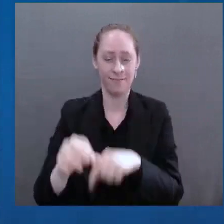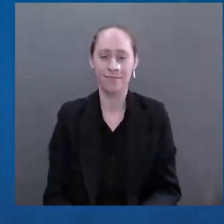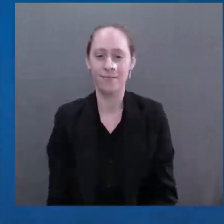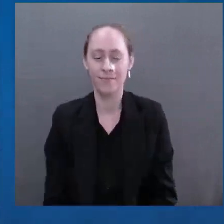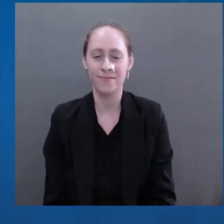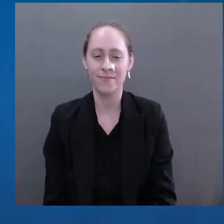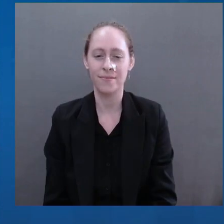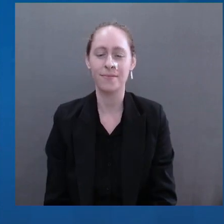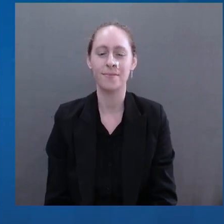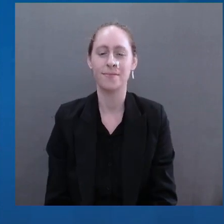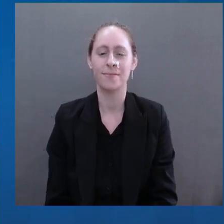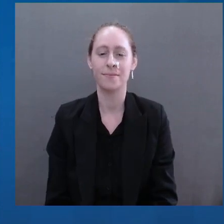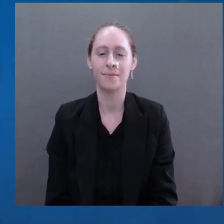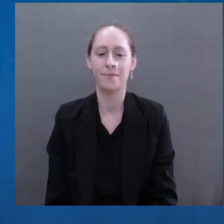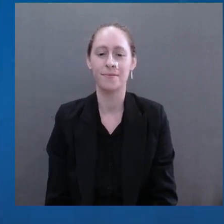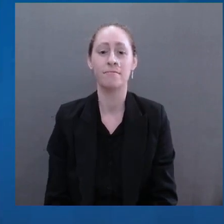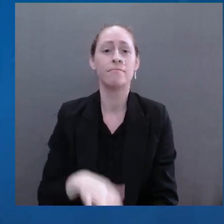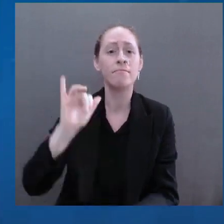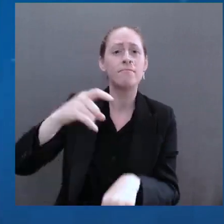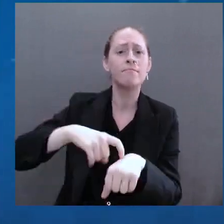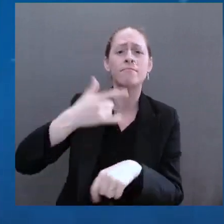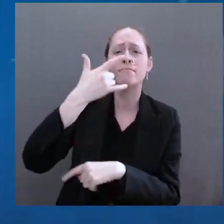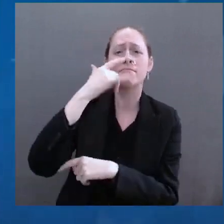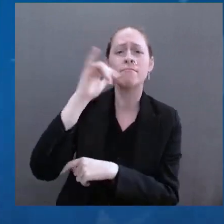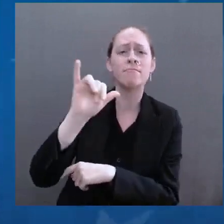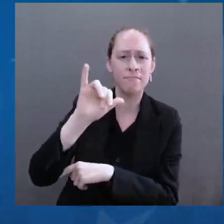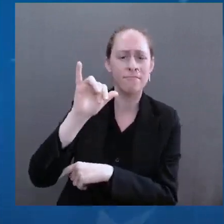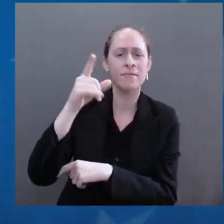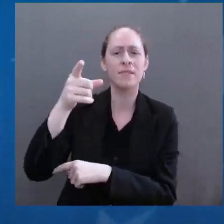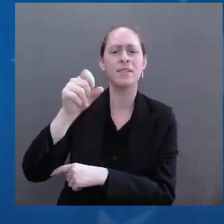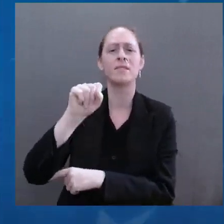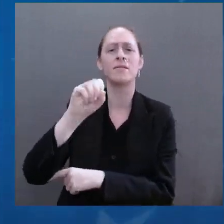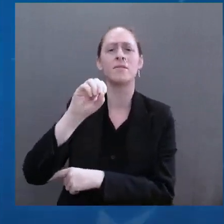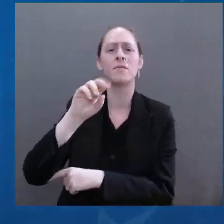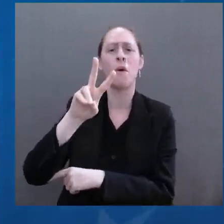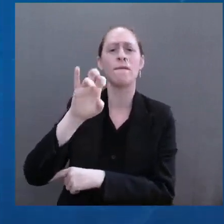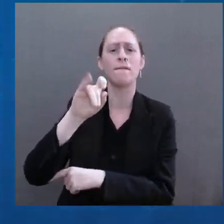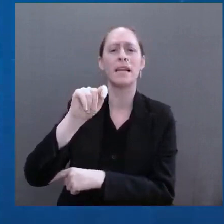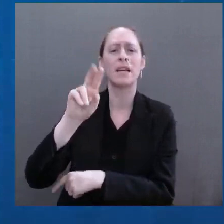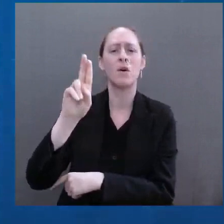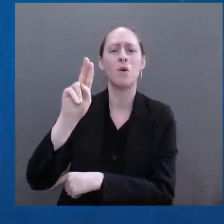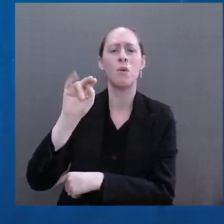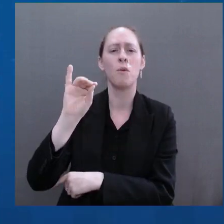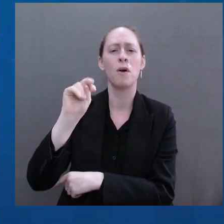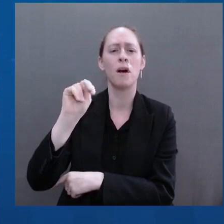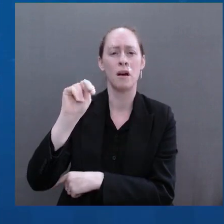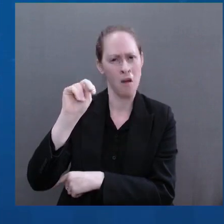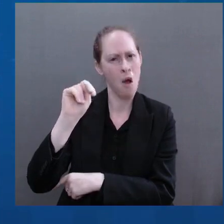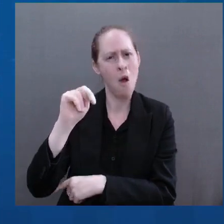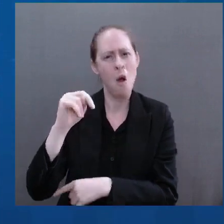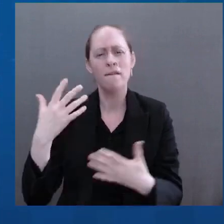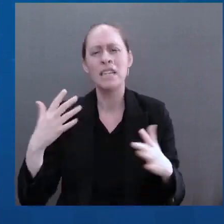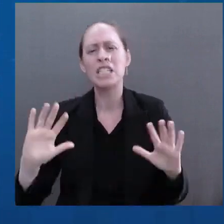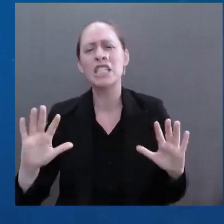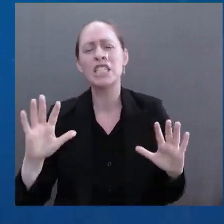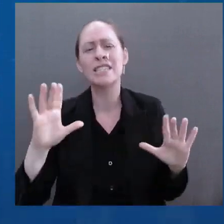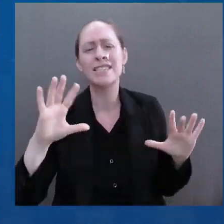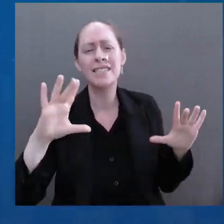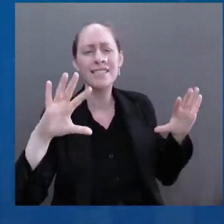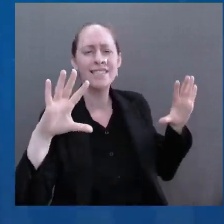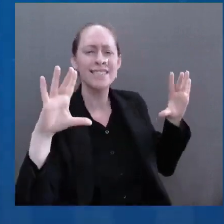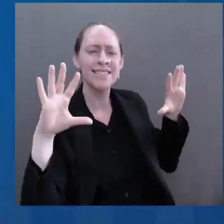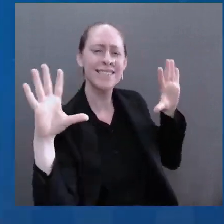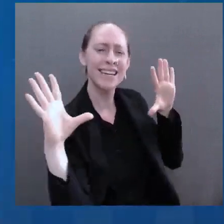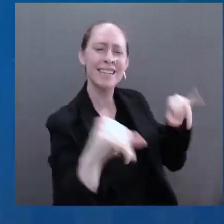behind an iron curtain. Then a year later, the Solidarity Movement took hold in